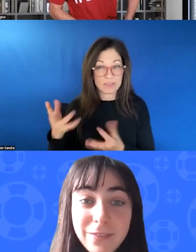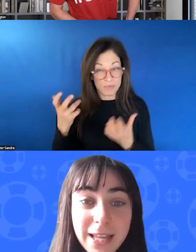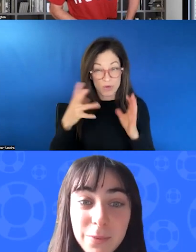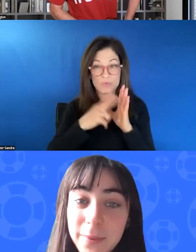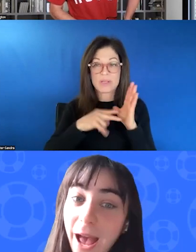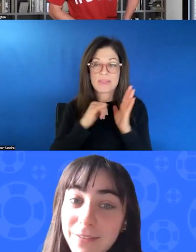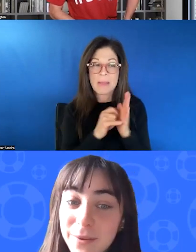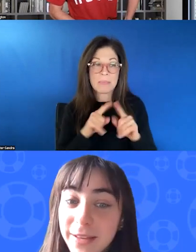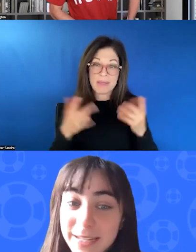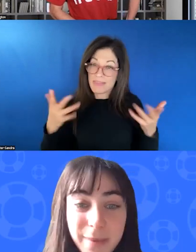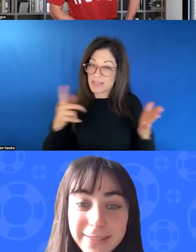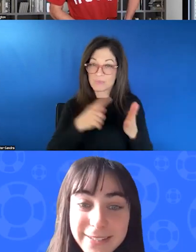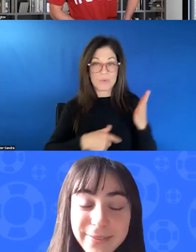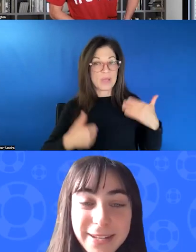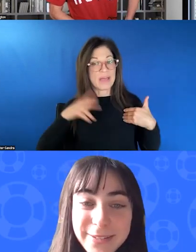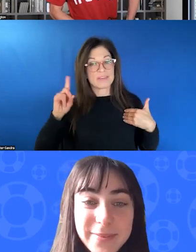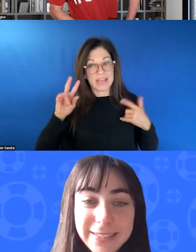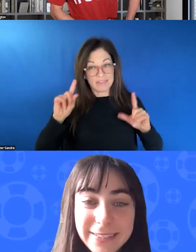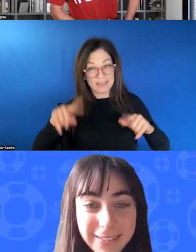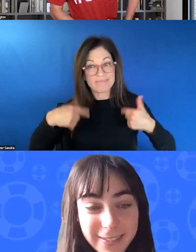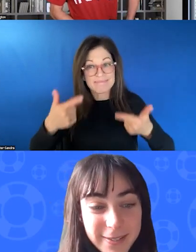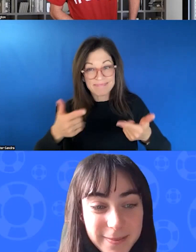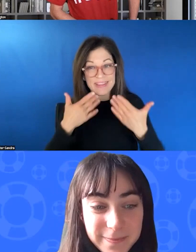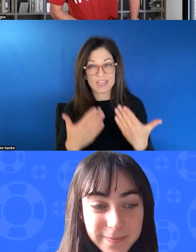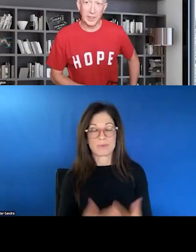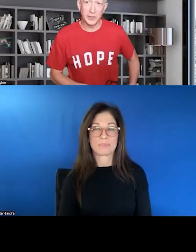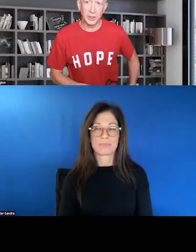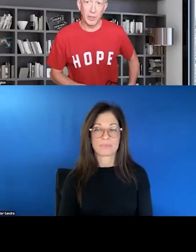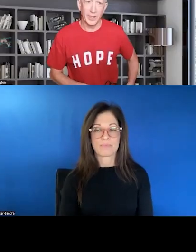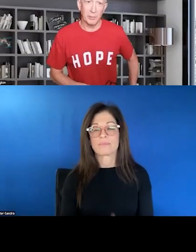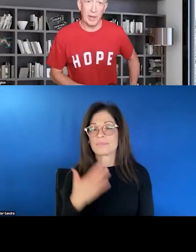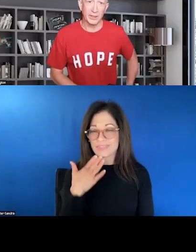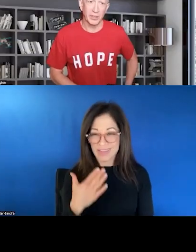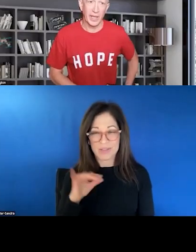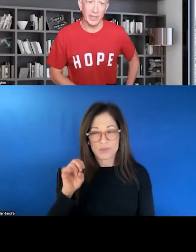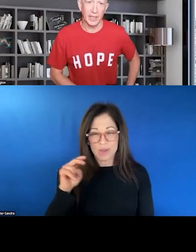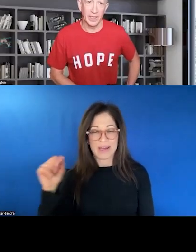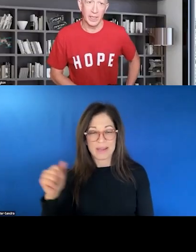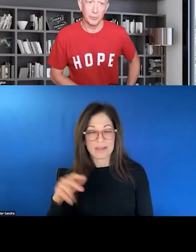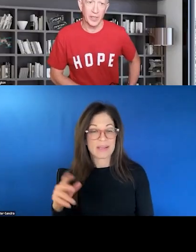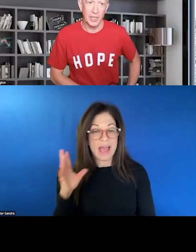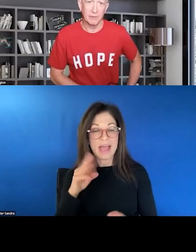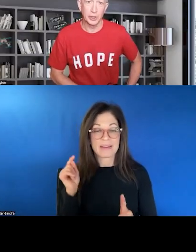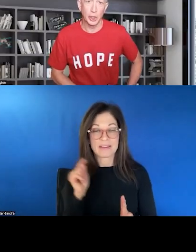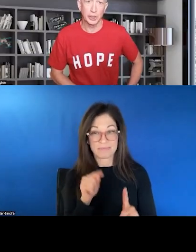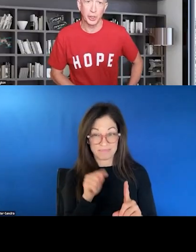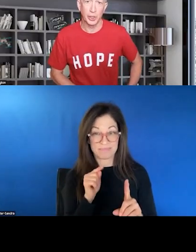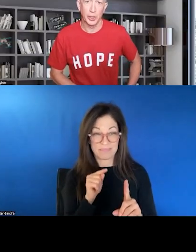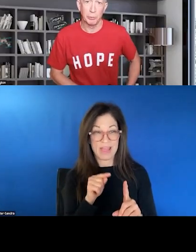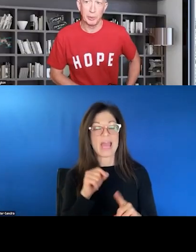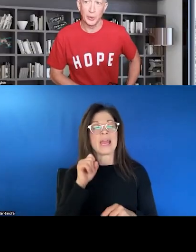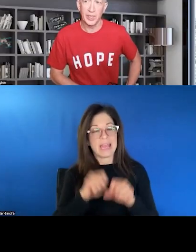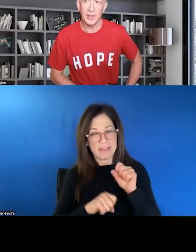But David, that's what we have. So I'll hand it back to you. Thanks so much. Thank you so much, Joanna. And back to that infrastructure